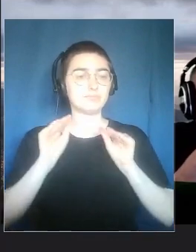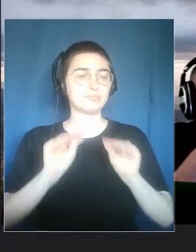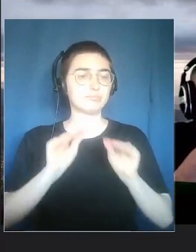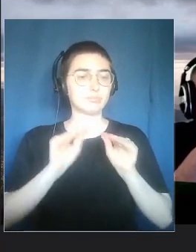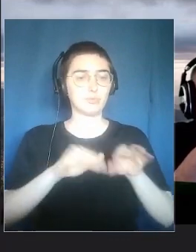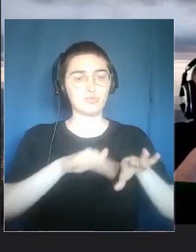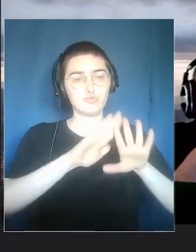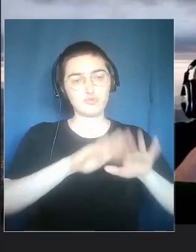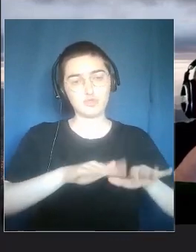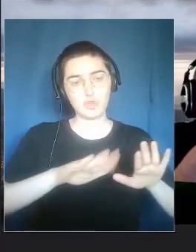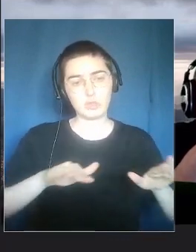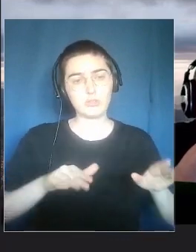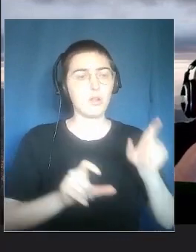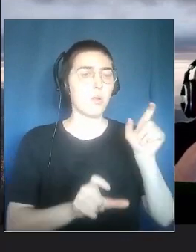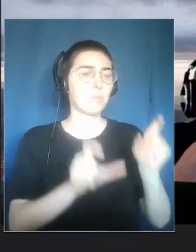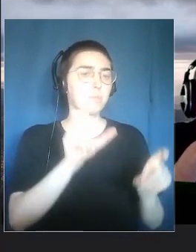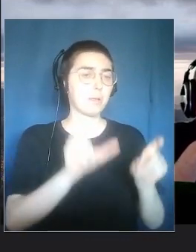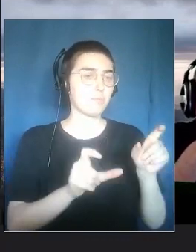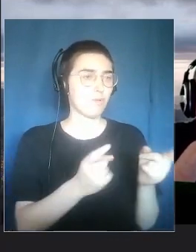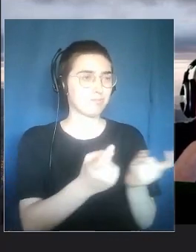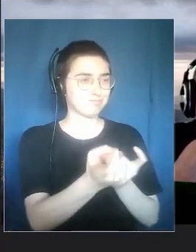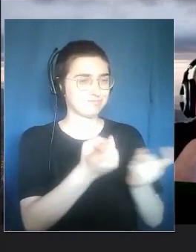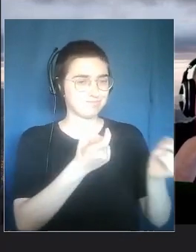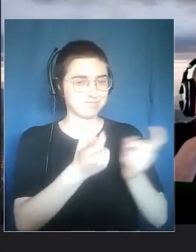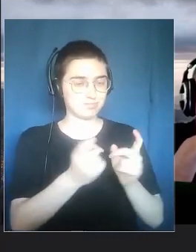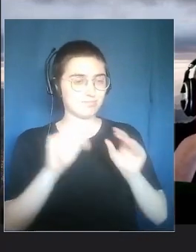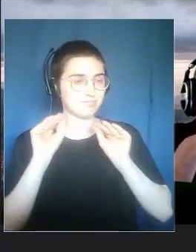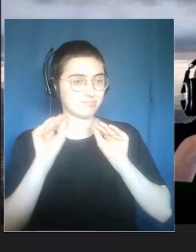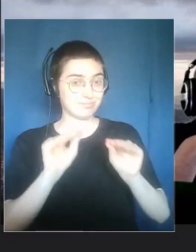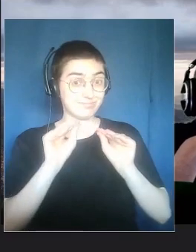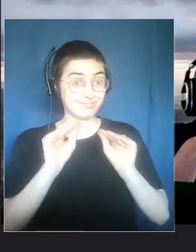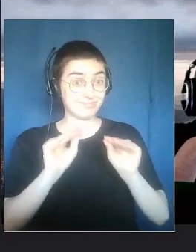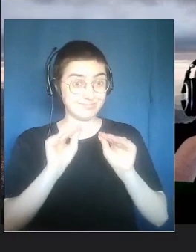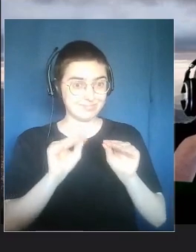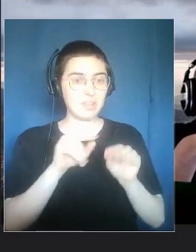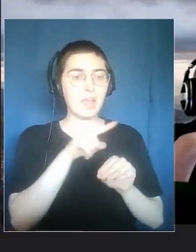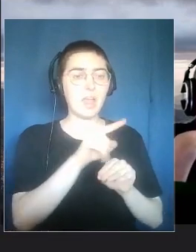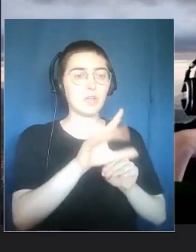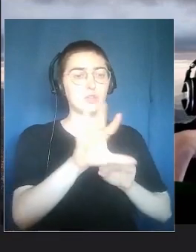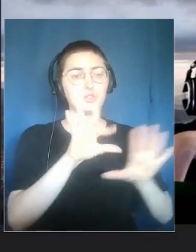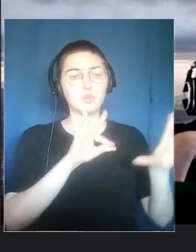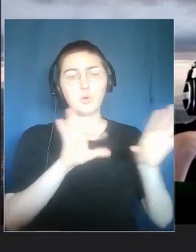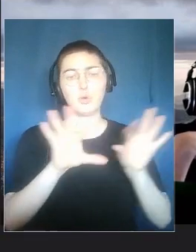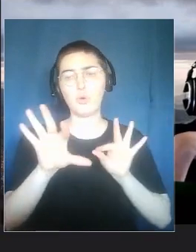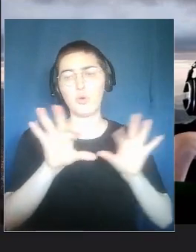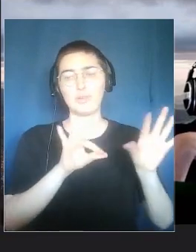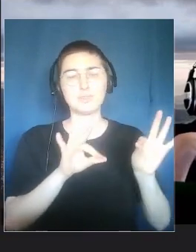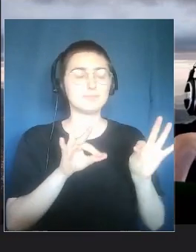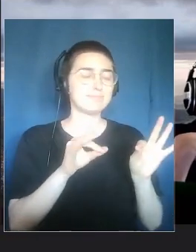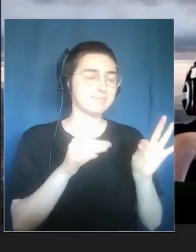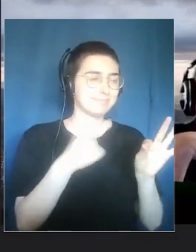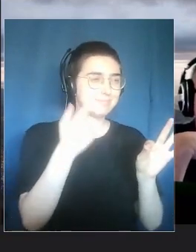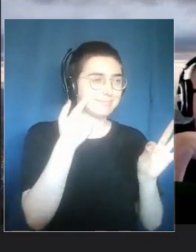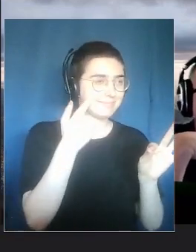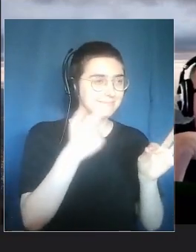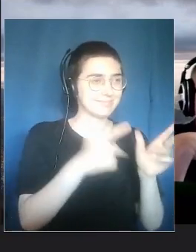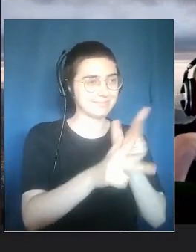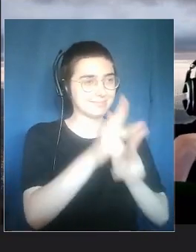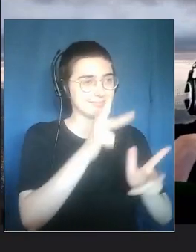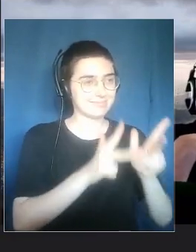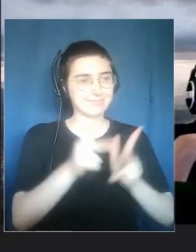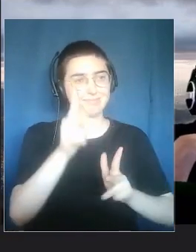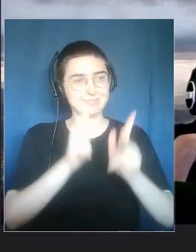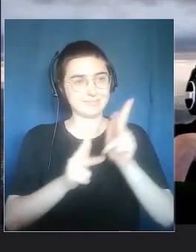you have the group of museum educators that help children and participants